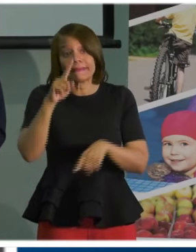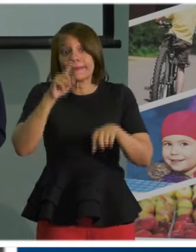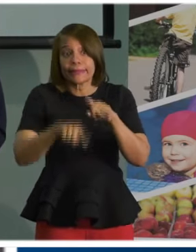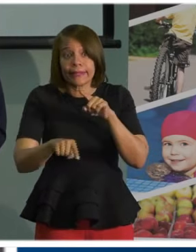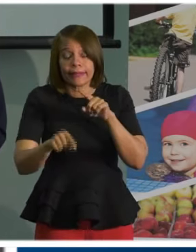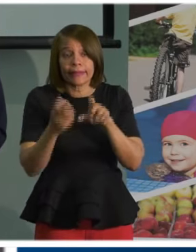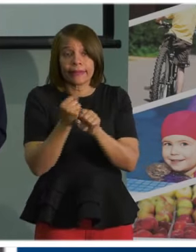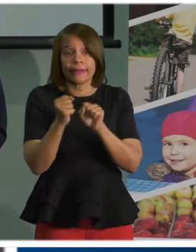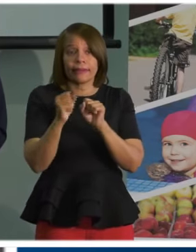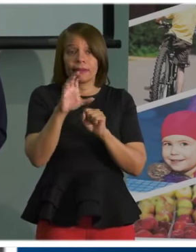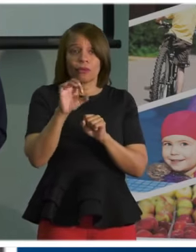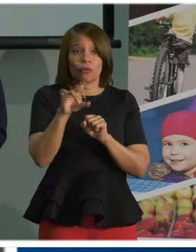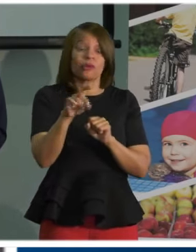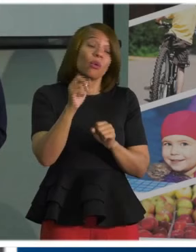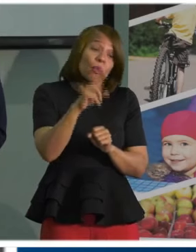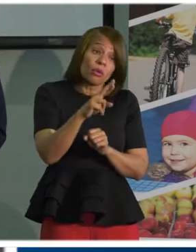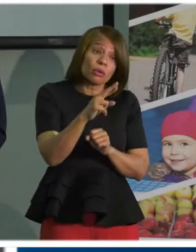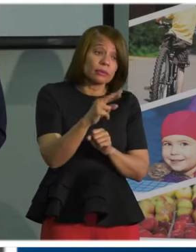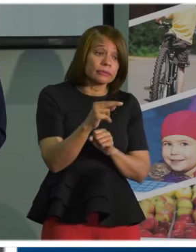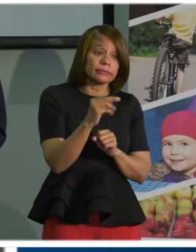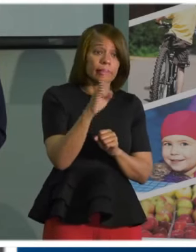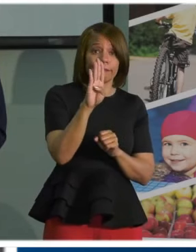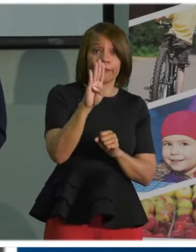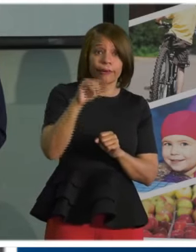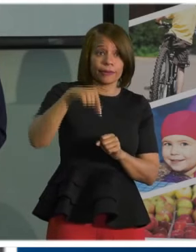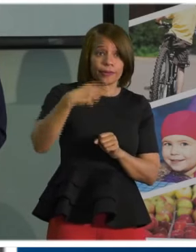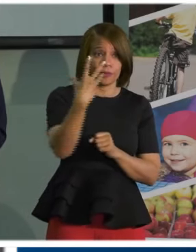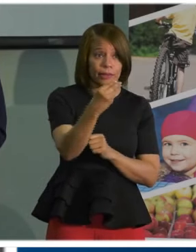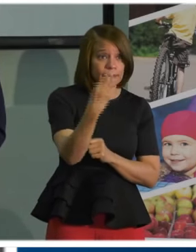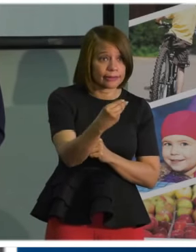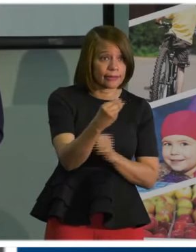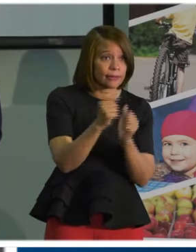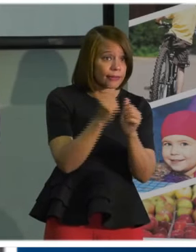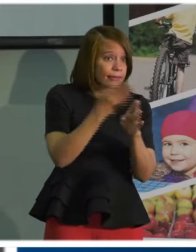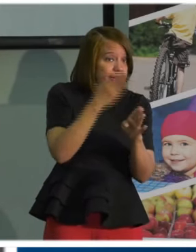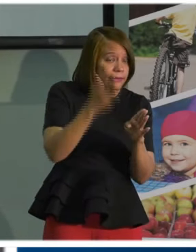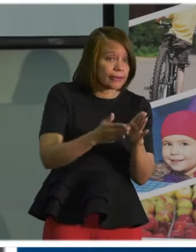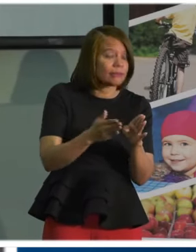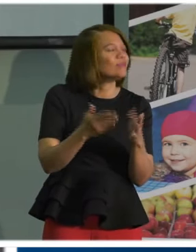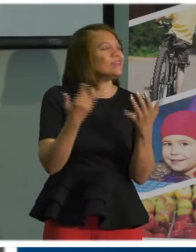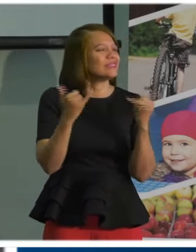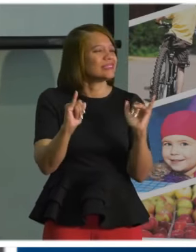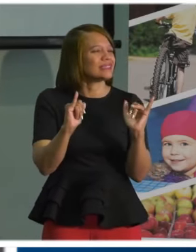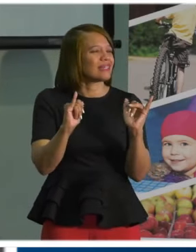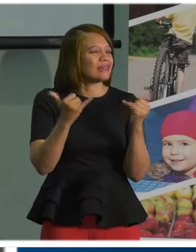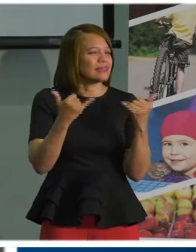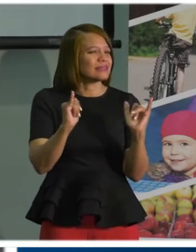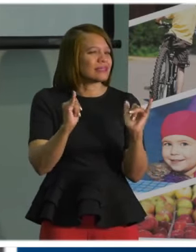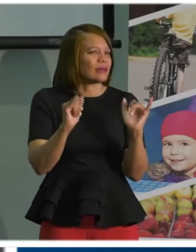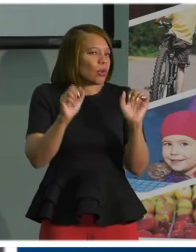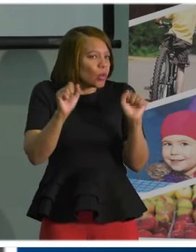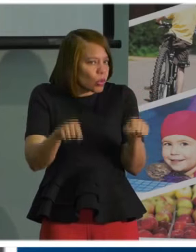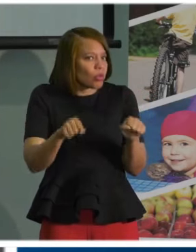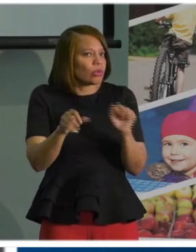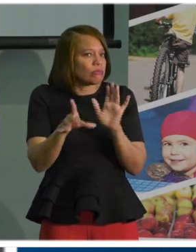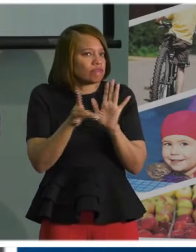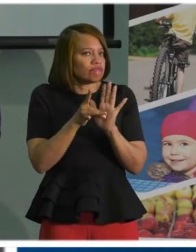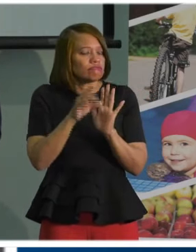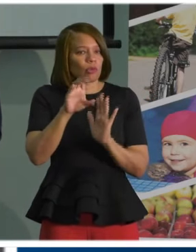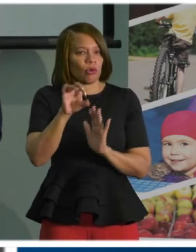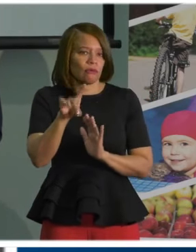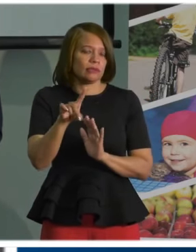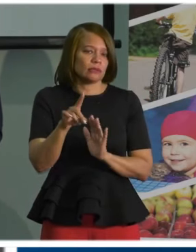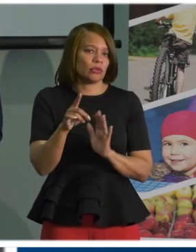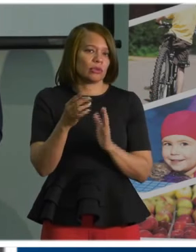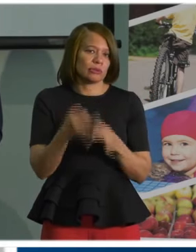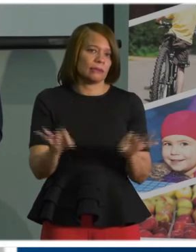barbecue at your neighbor's house. So there's still precautions we all need to take, um, through these activities when we're going to be interacting with other people.